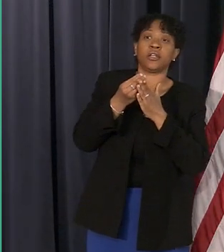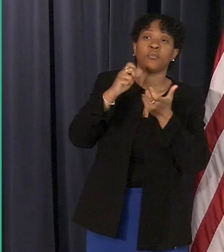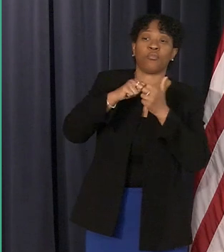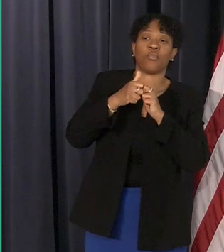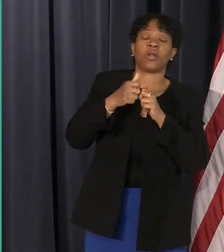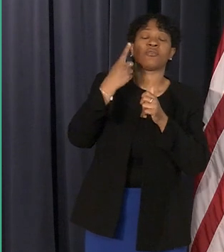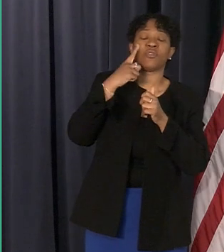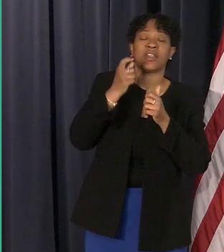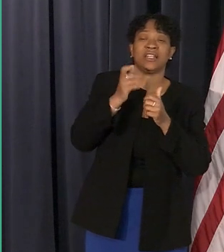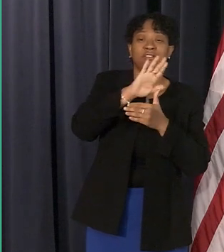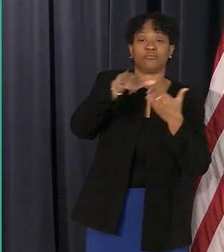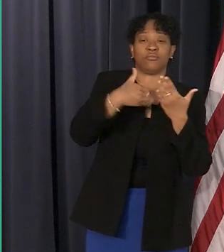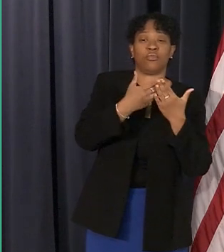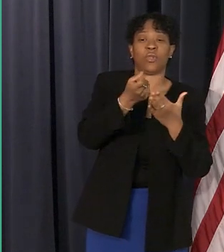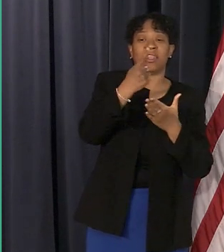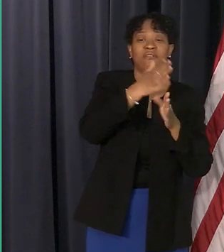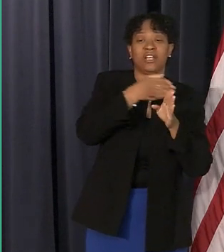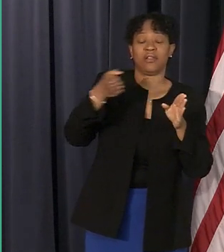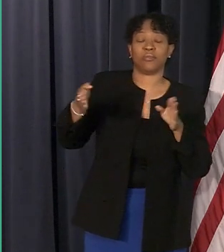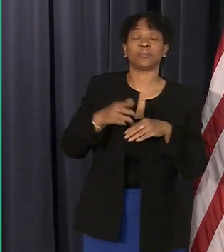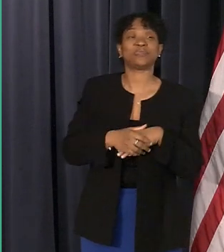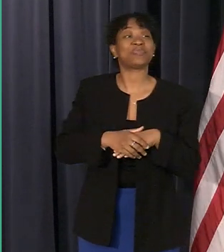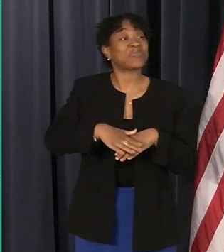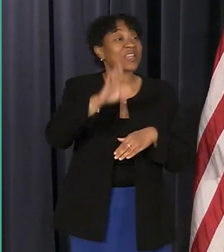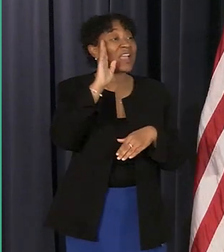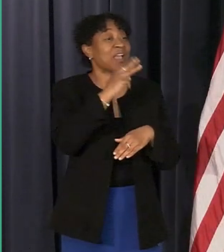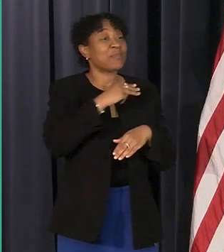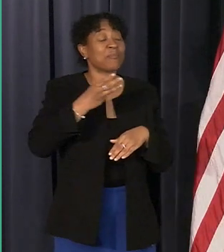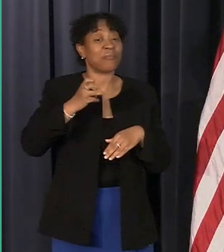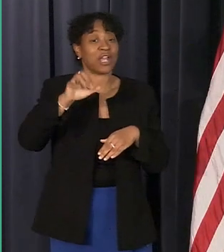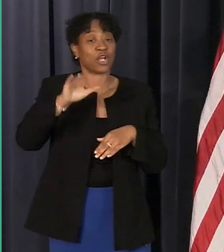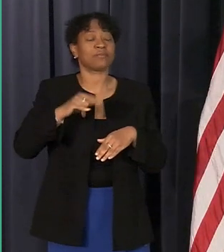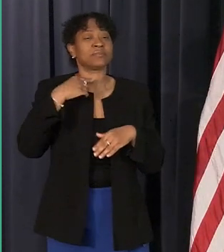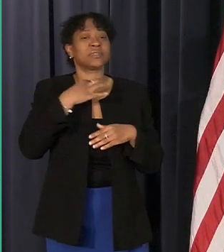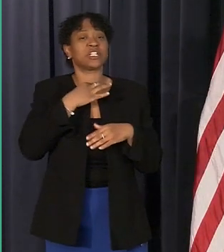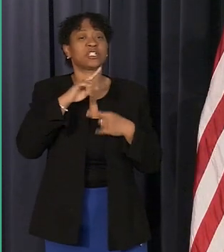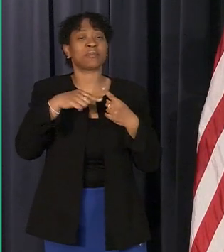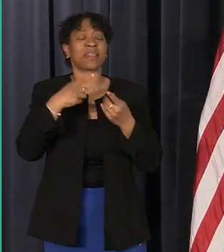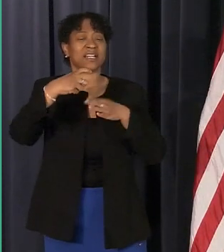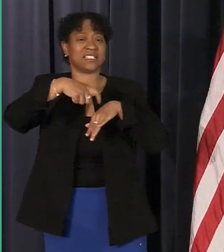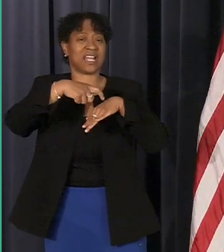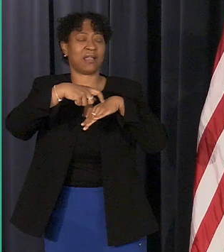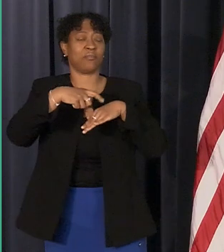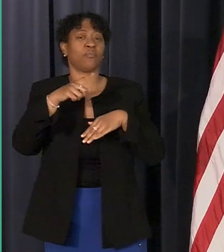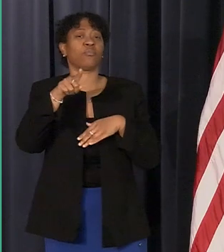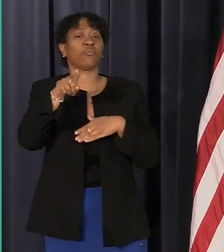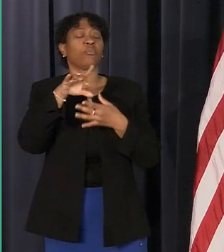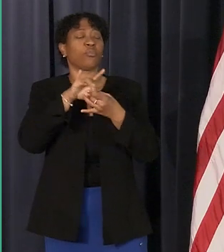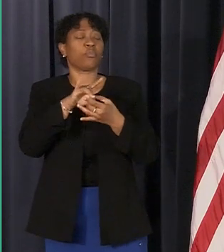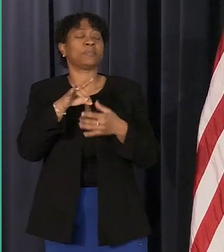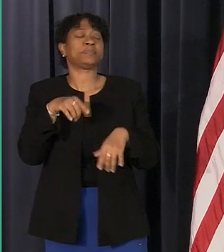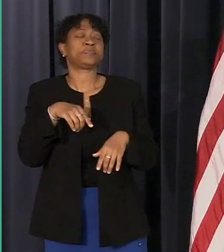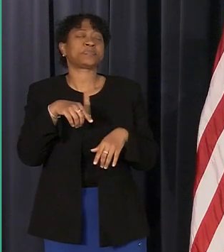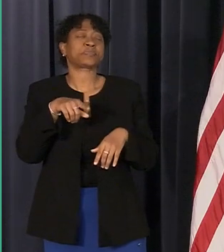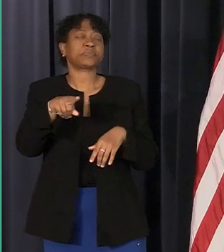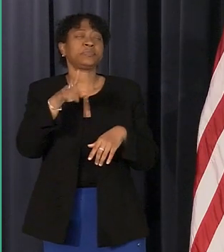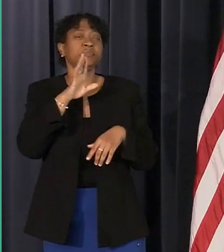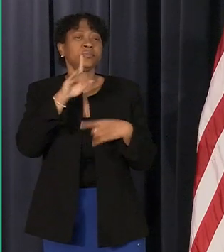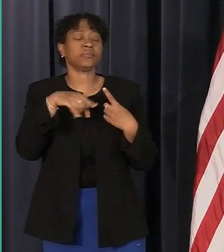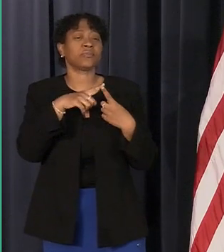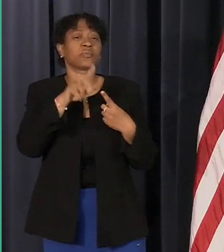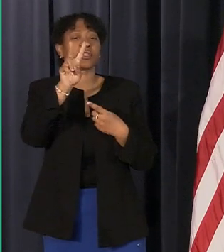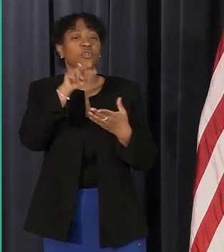neighborhoods hi mayor um just curious about the timing is my only question today in regard to you referenced